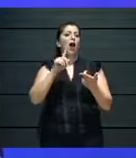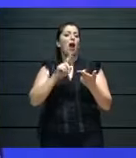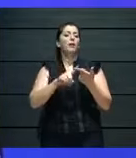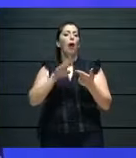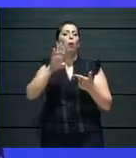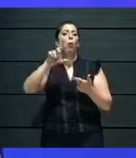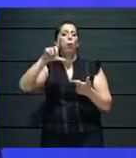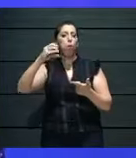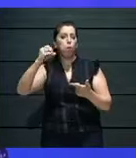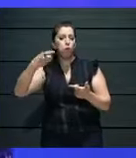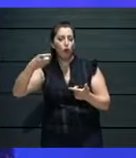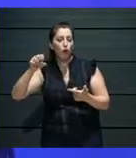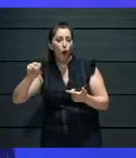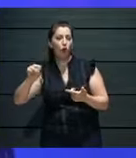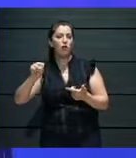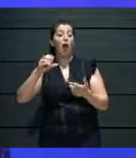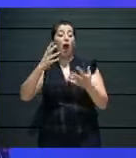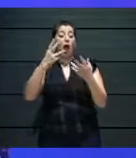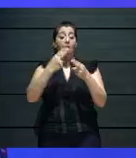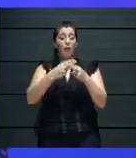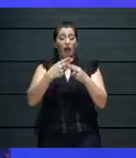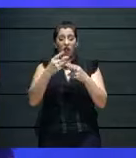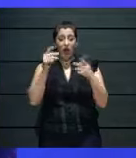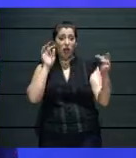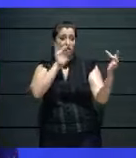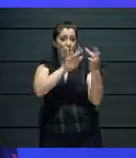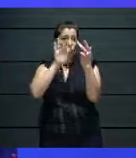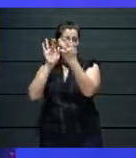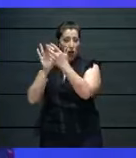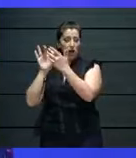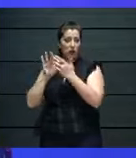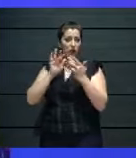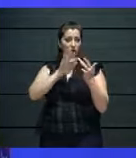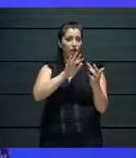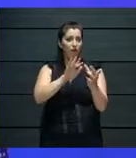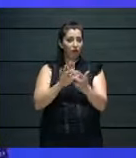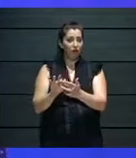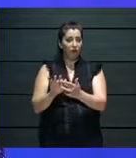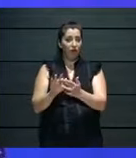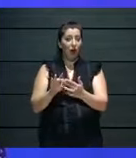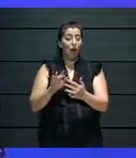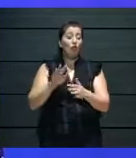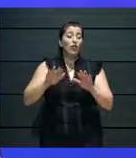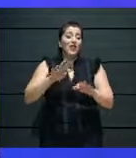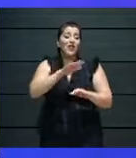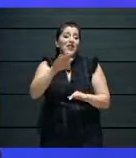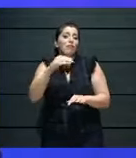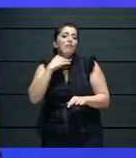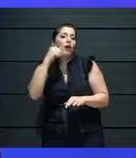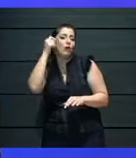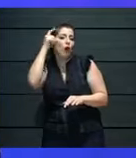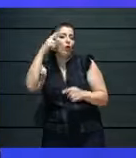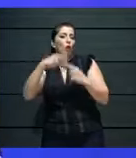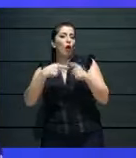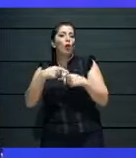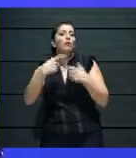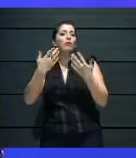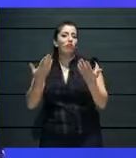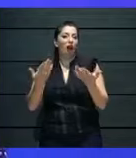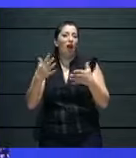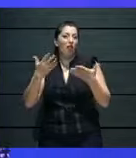going on behind the scenes, not necessarily visible. And lots of meetings, questions being asked. So,